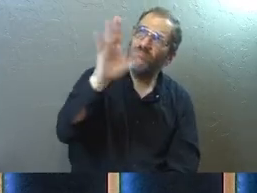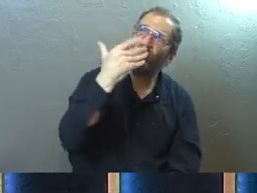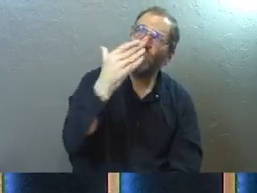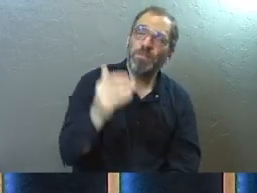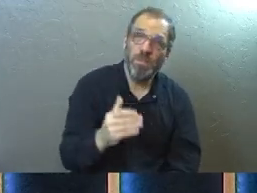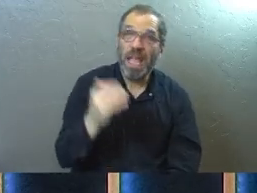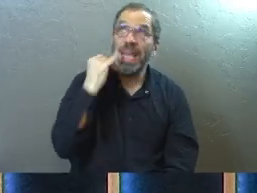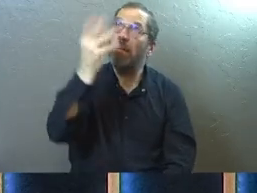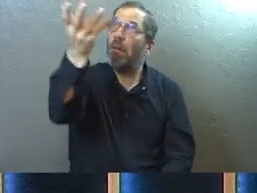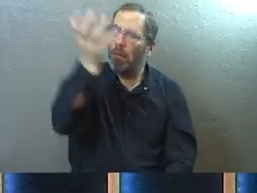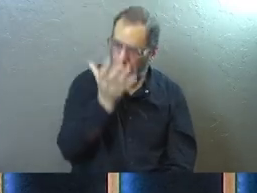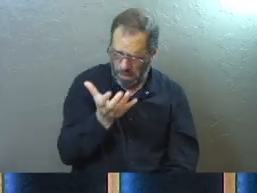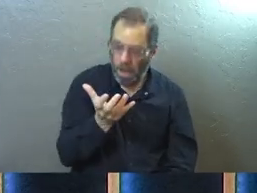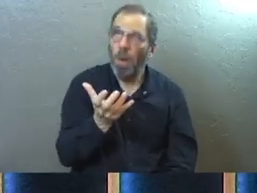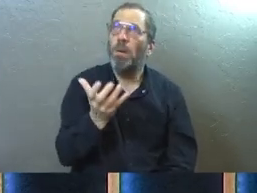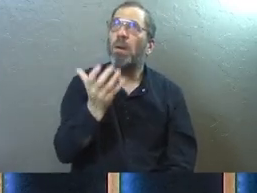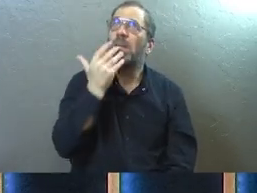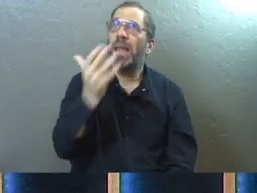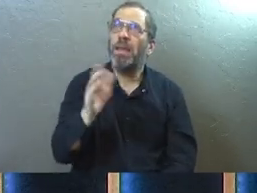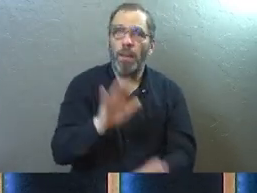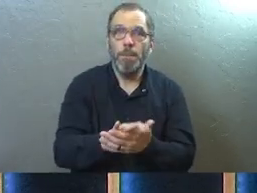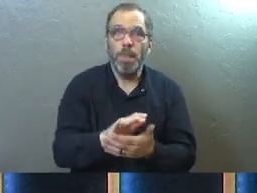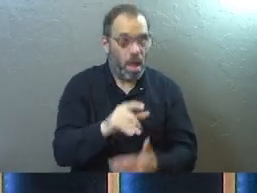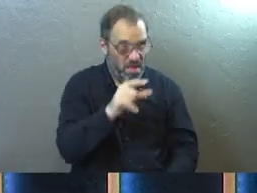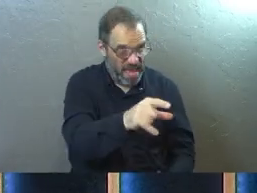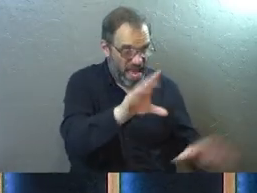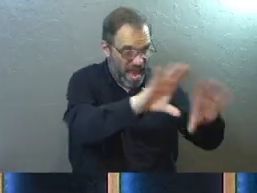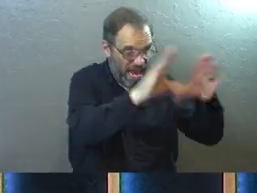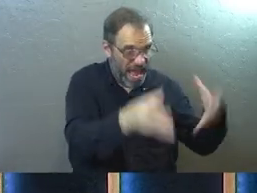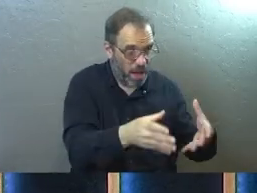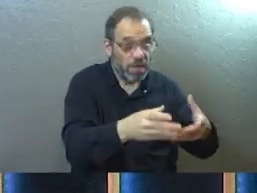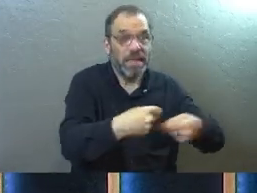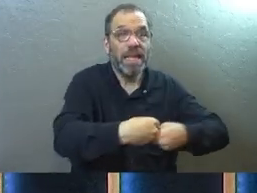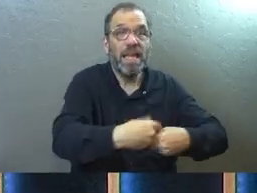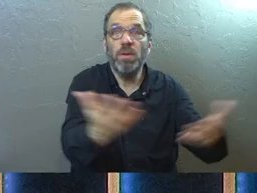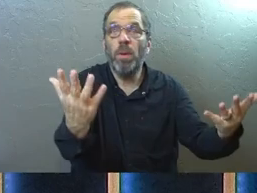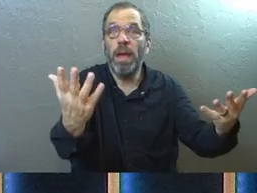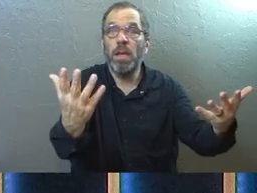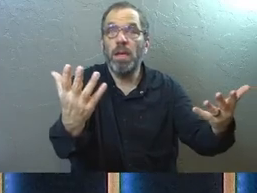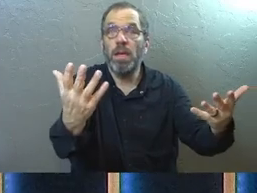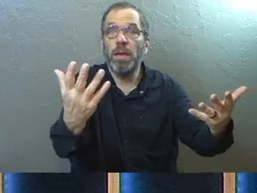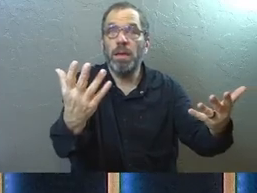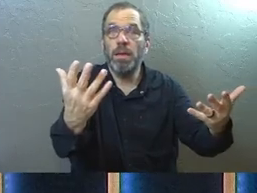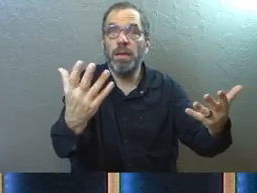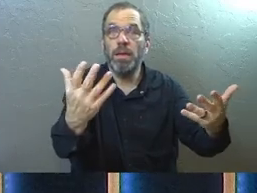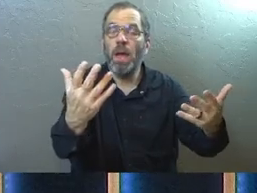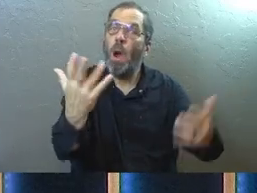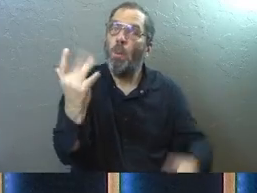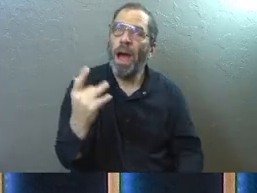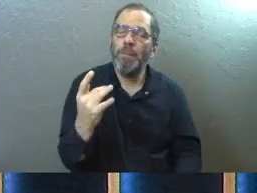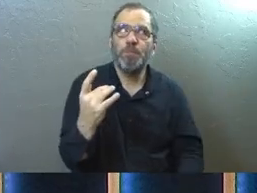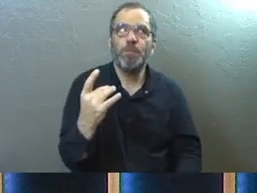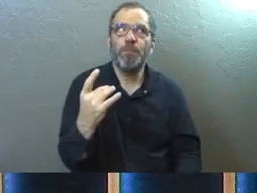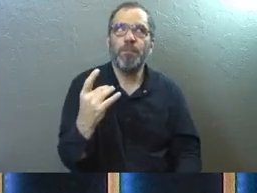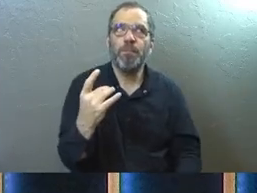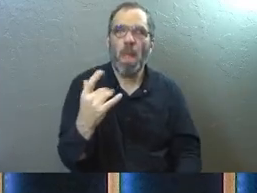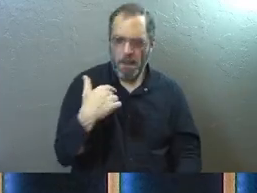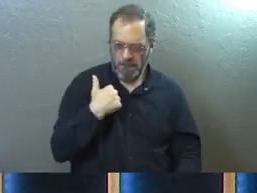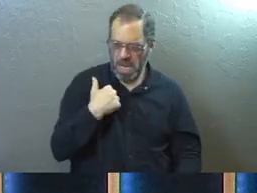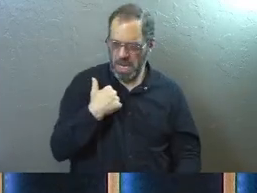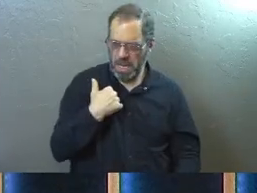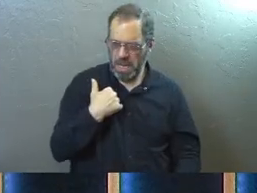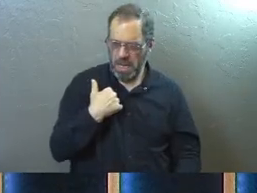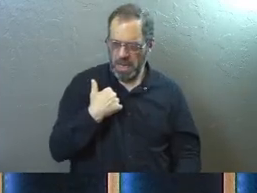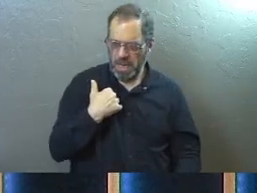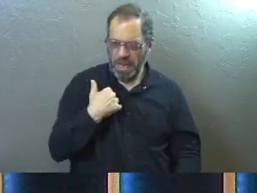If we receive that, praise God. They received a house, but then they gave it away. Because if you think it's all about